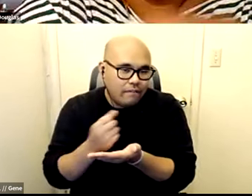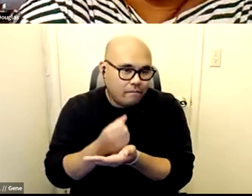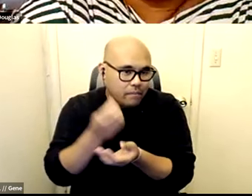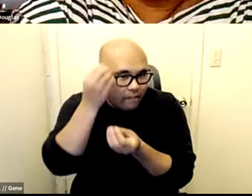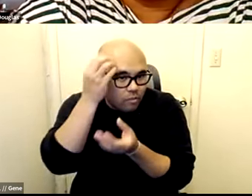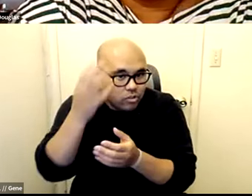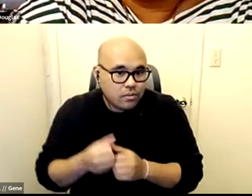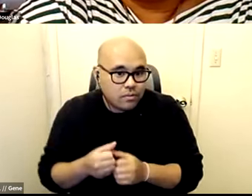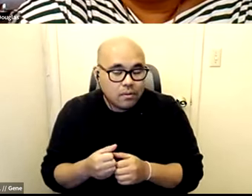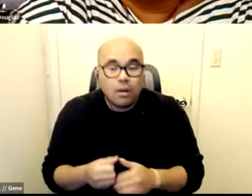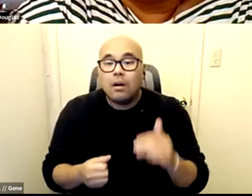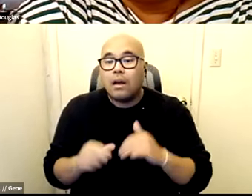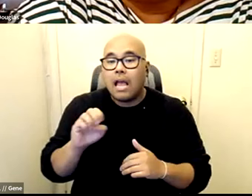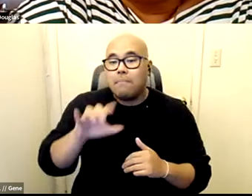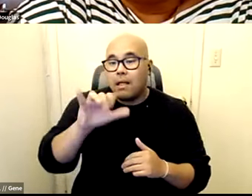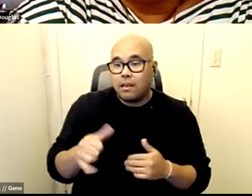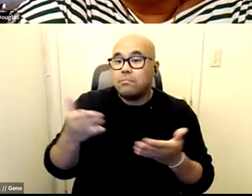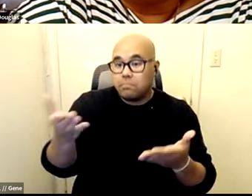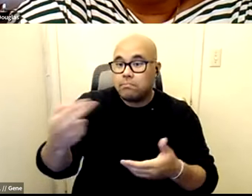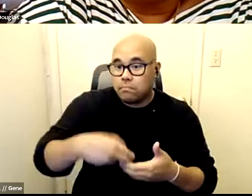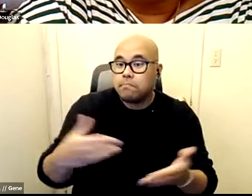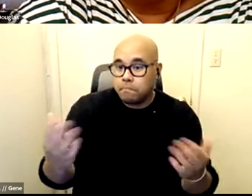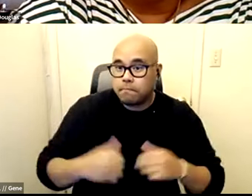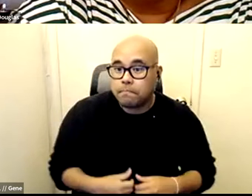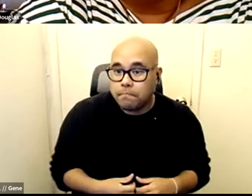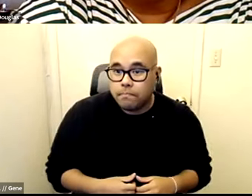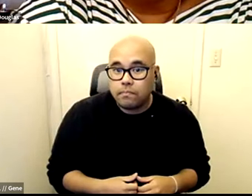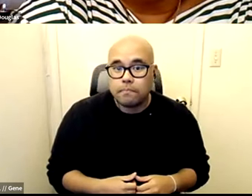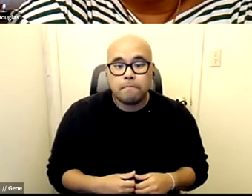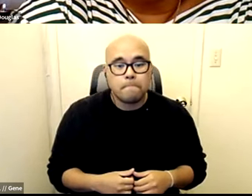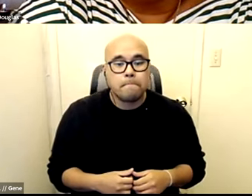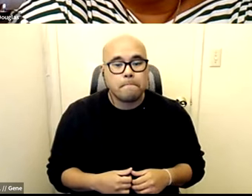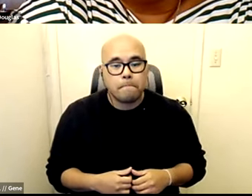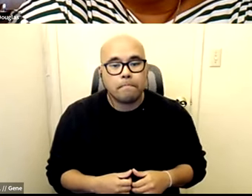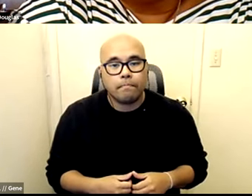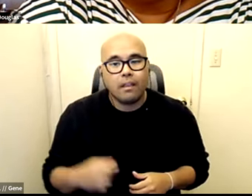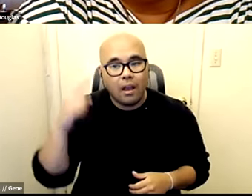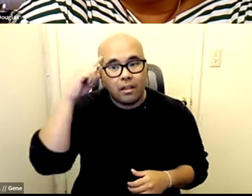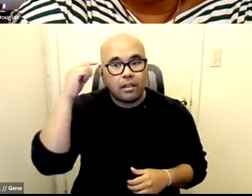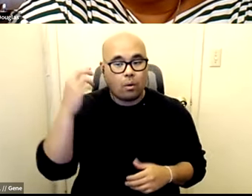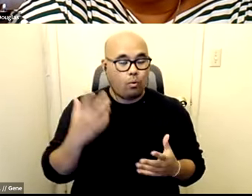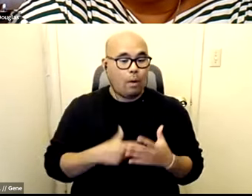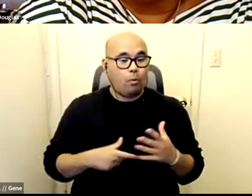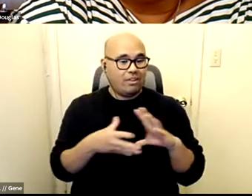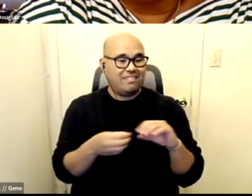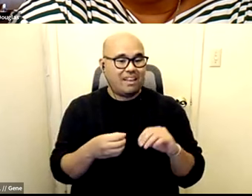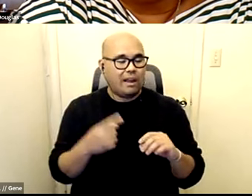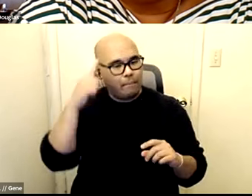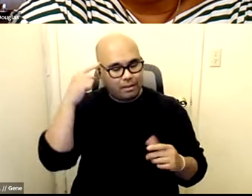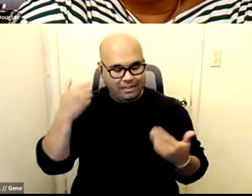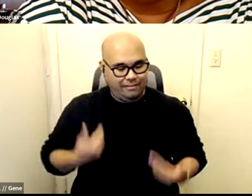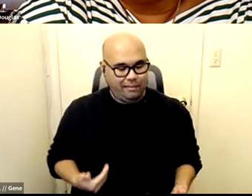you're able to get into for the last word yeah i mean i think the um the thing that i want to say as someone who you know